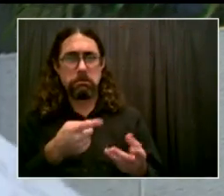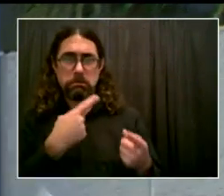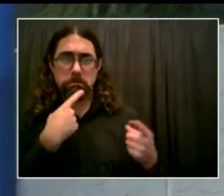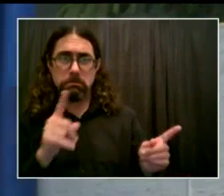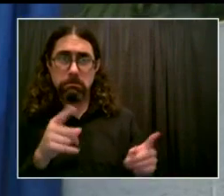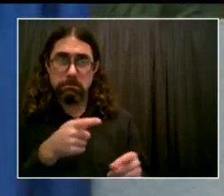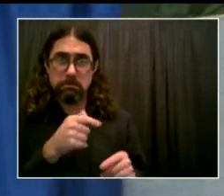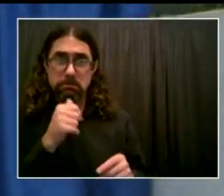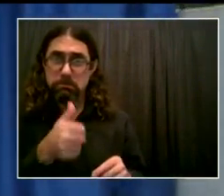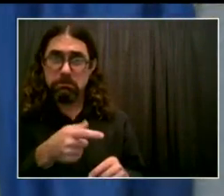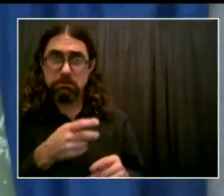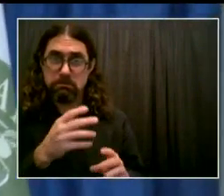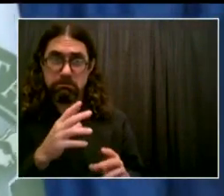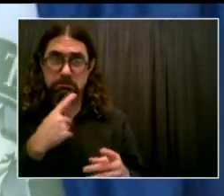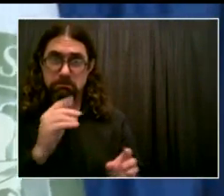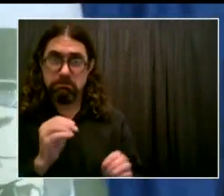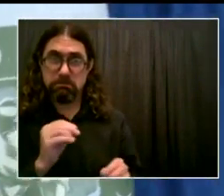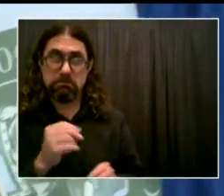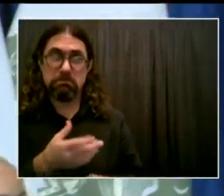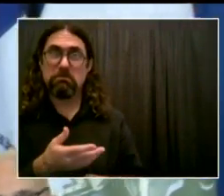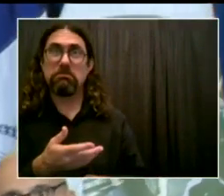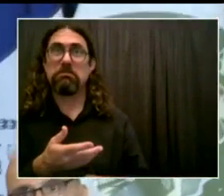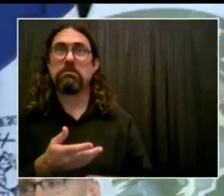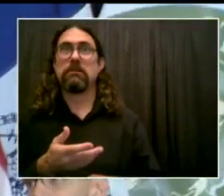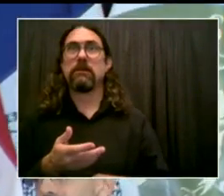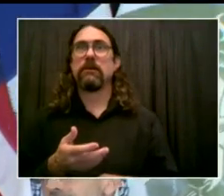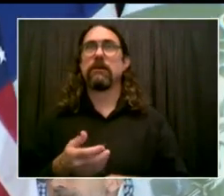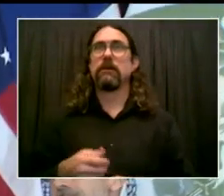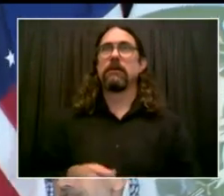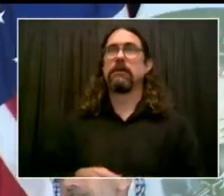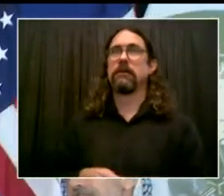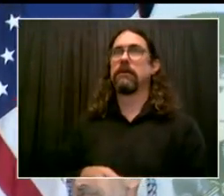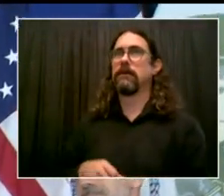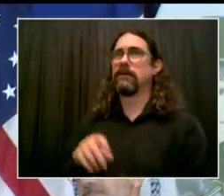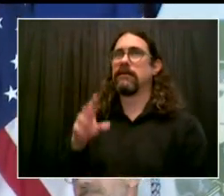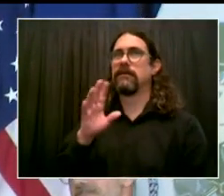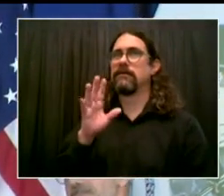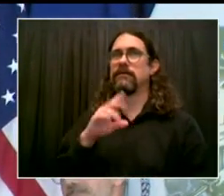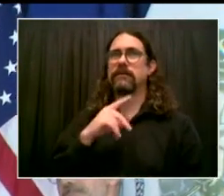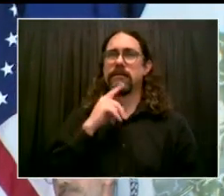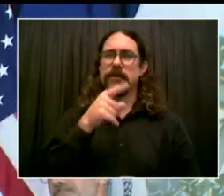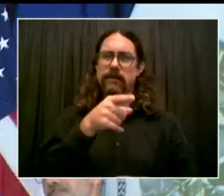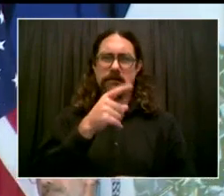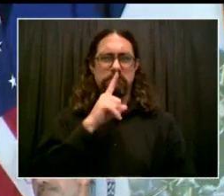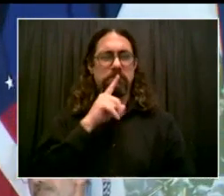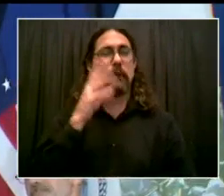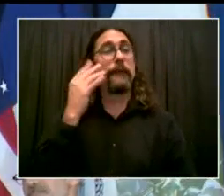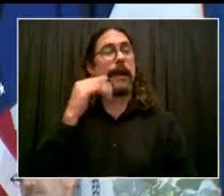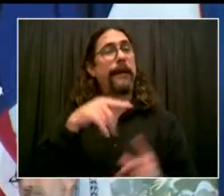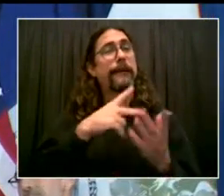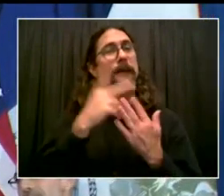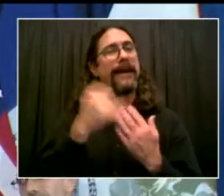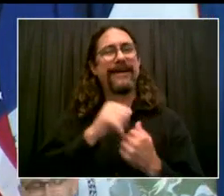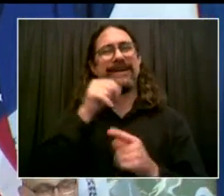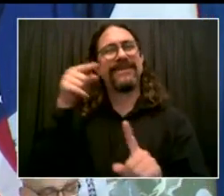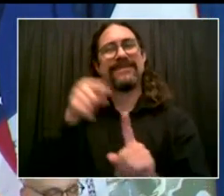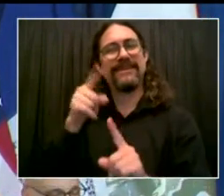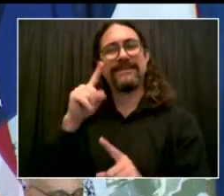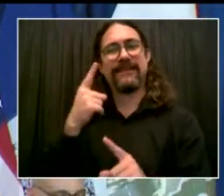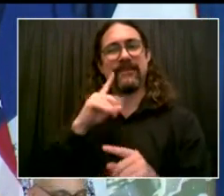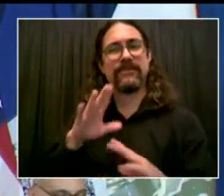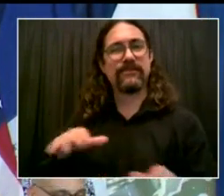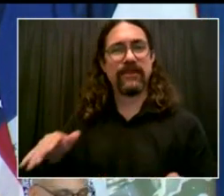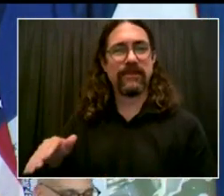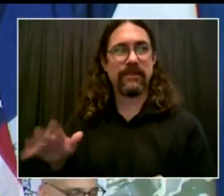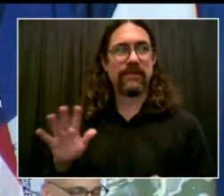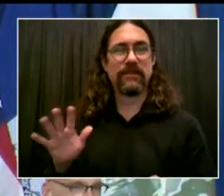That's good. Keep them in suspense. As you can see, Jimmy Otto working that board there, I want you to know the coaches at Curtis High School specifically